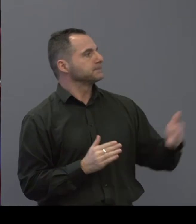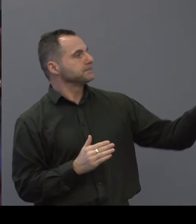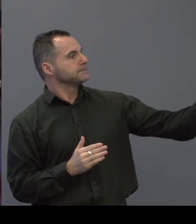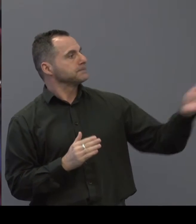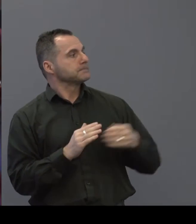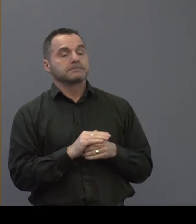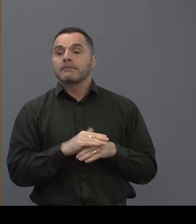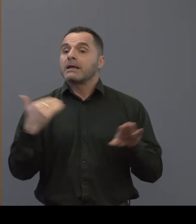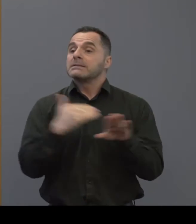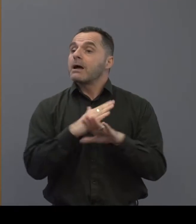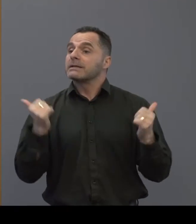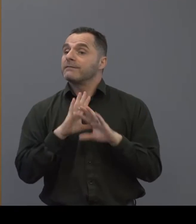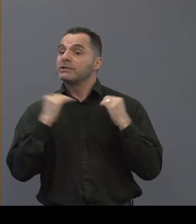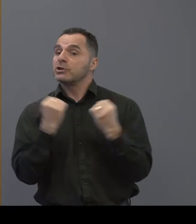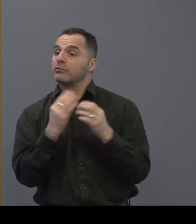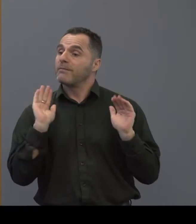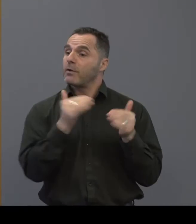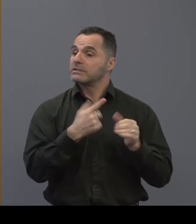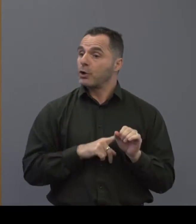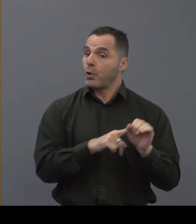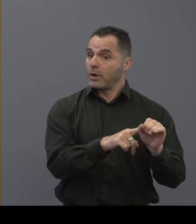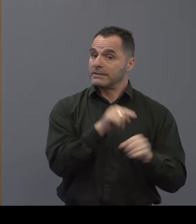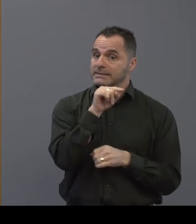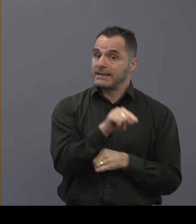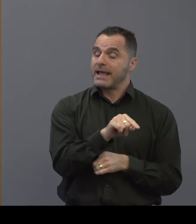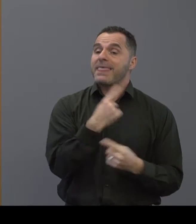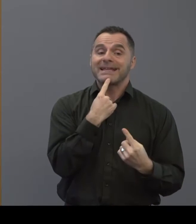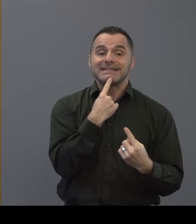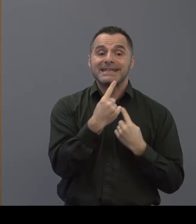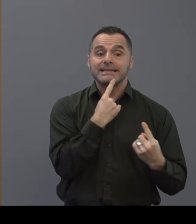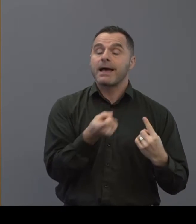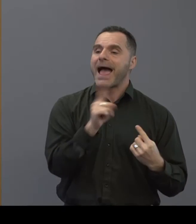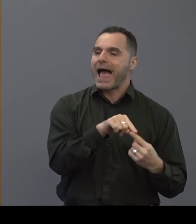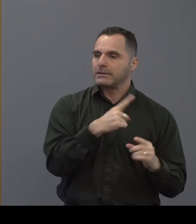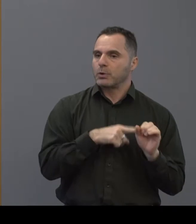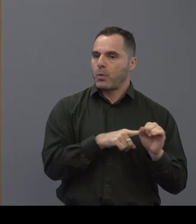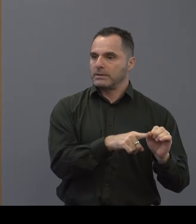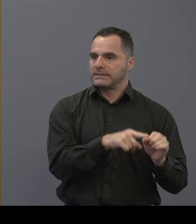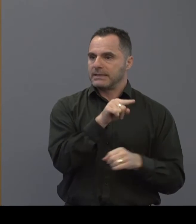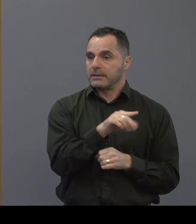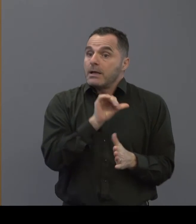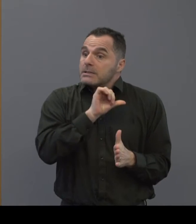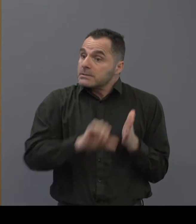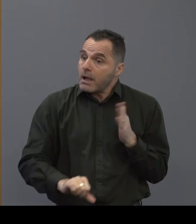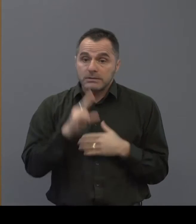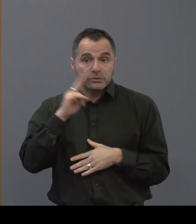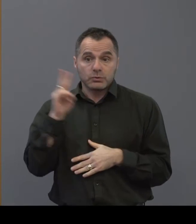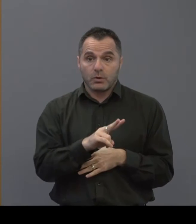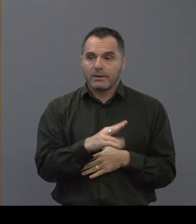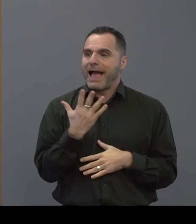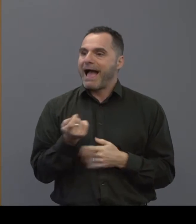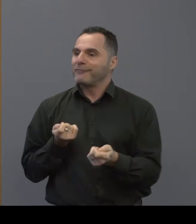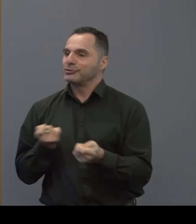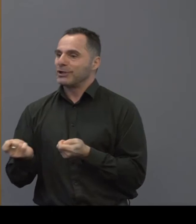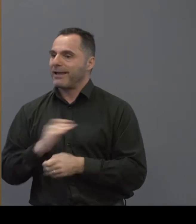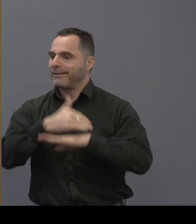uh the task and finish group on quality is it's data and quality and so they've started to look at that i've now got a chair